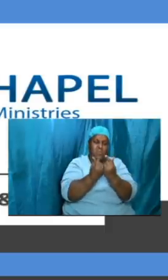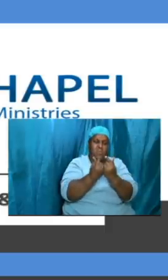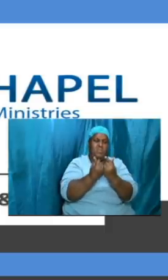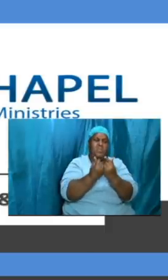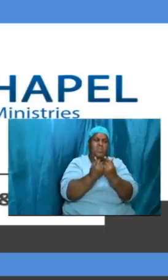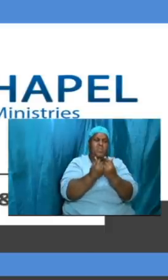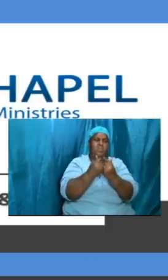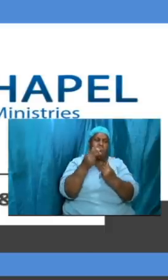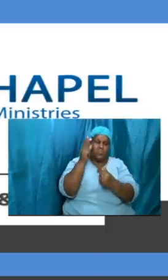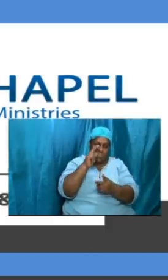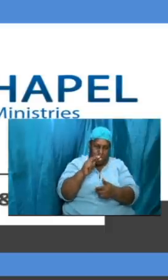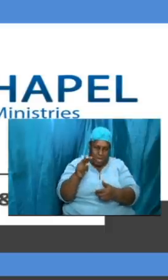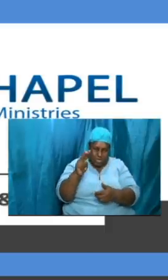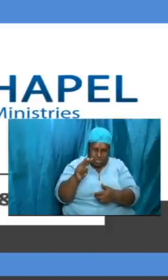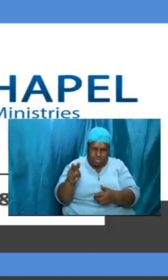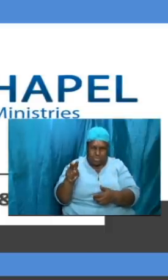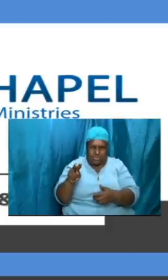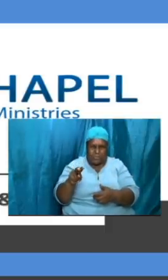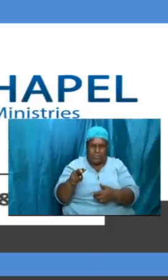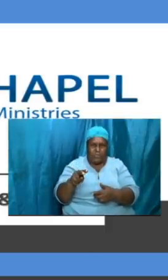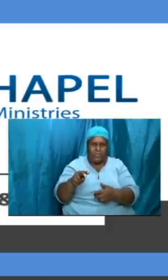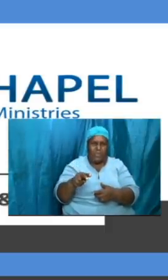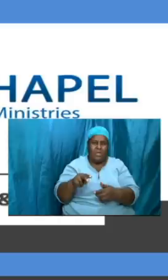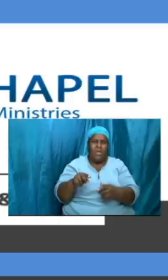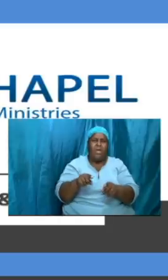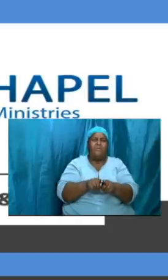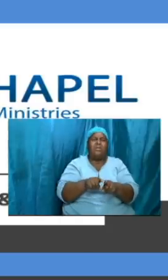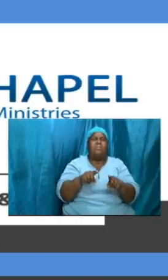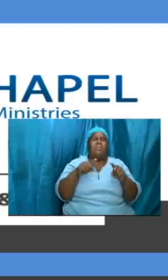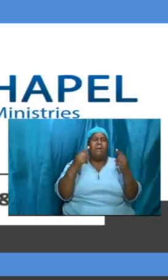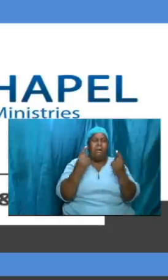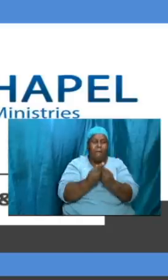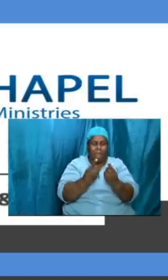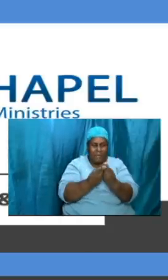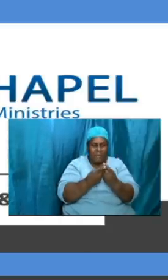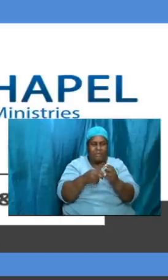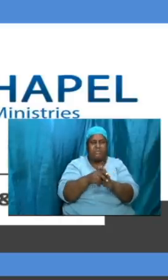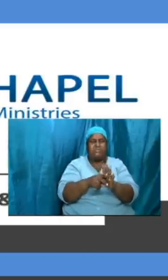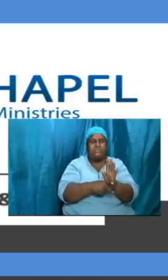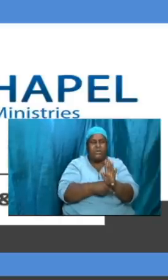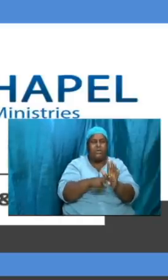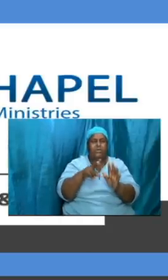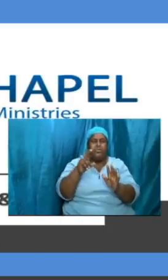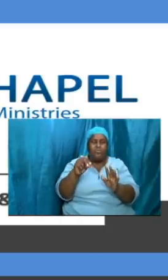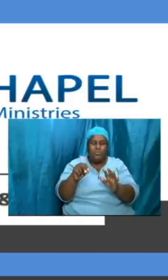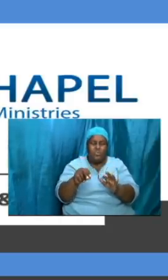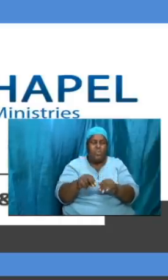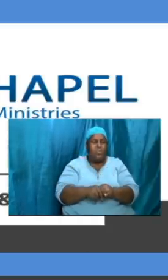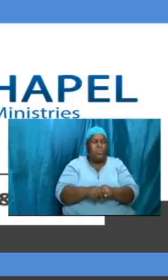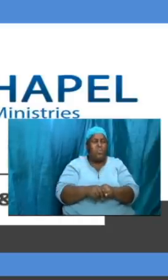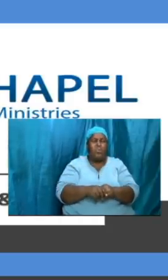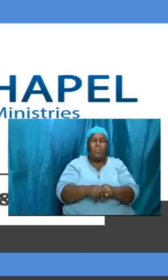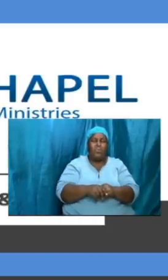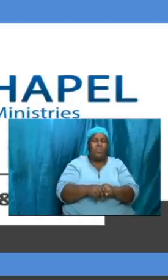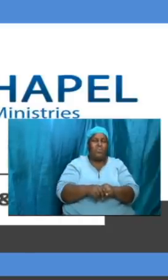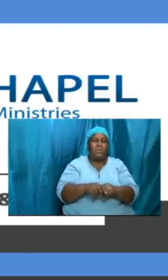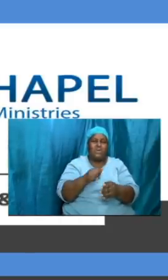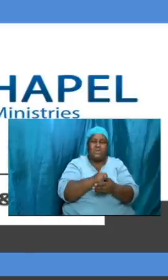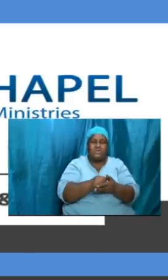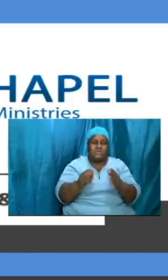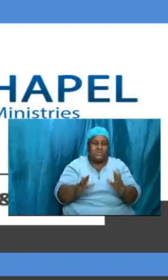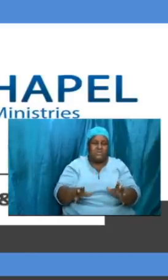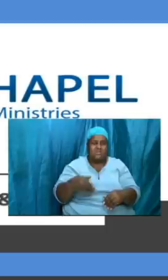and there is no vineyard saints of god that will blossom that will blossom